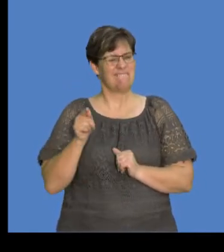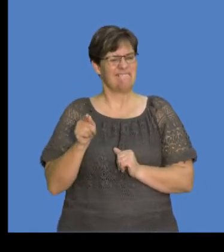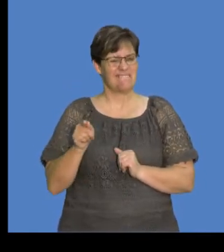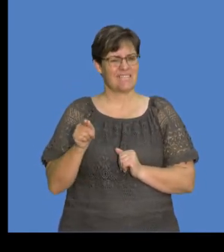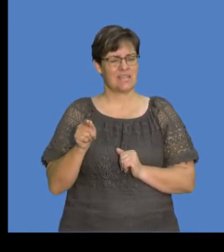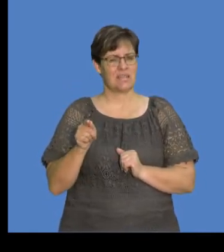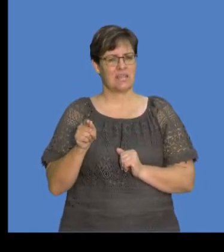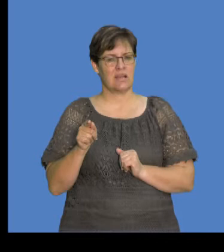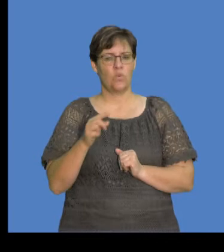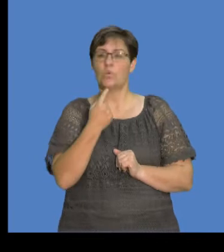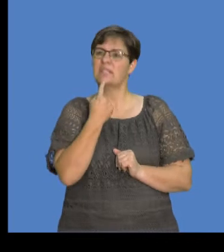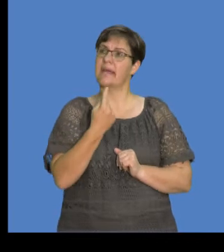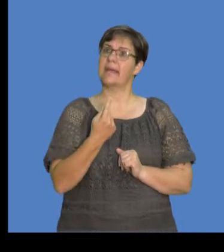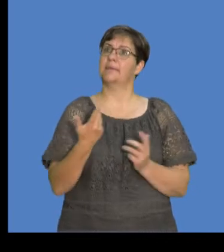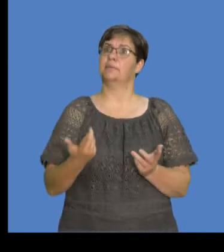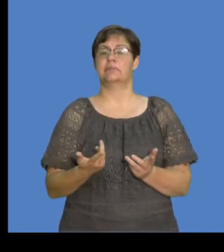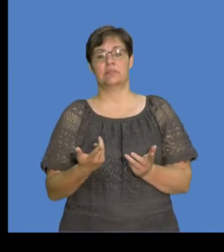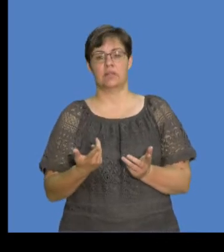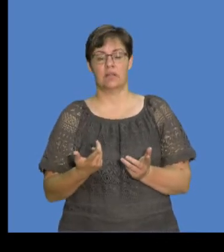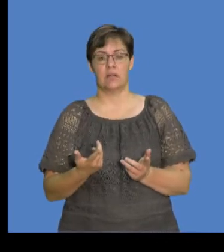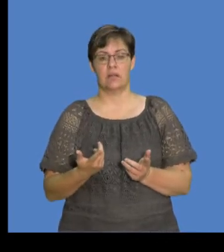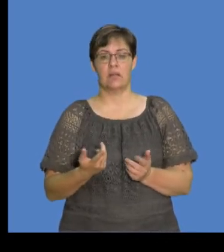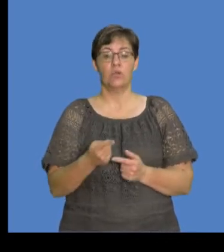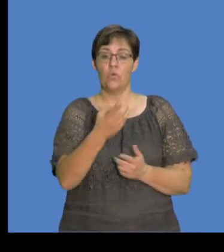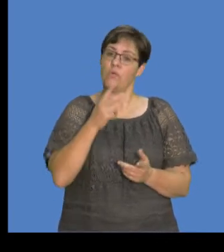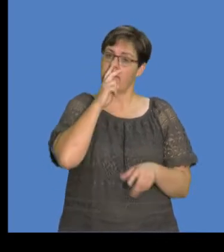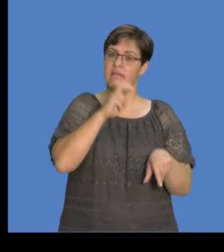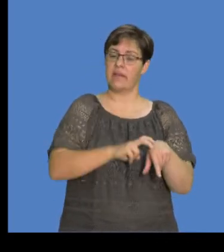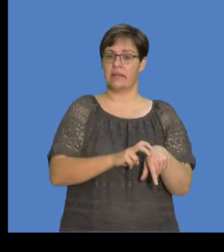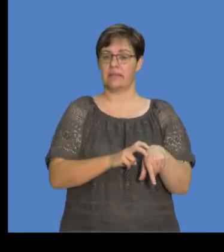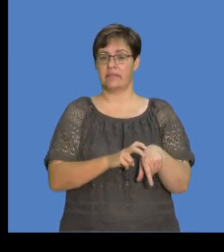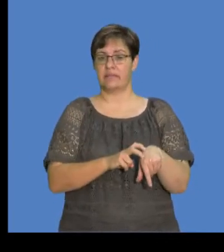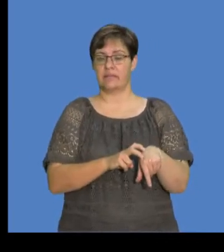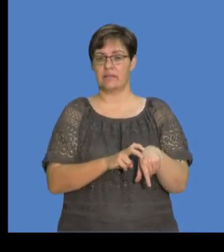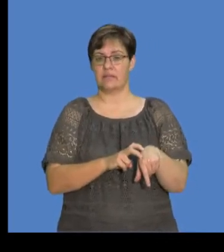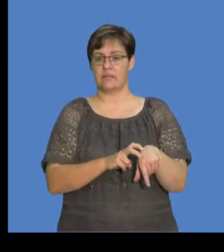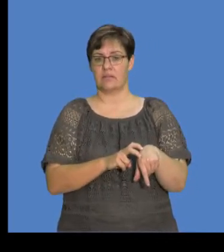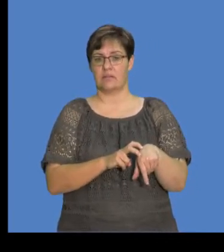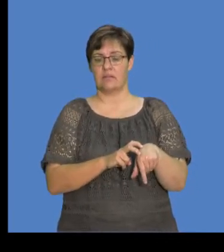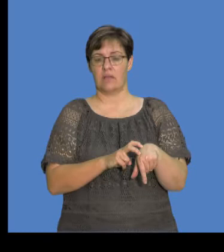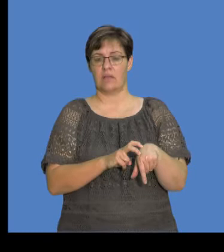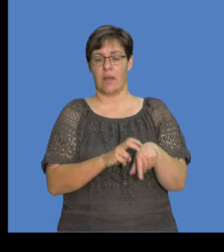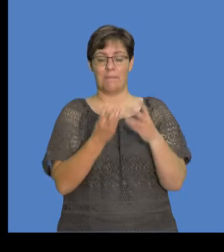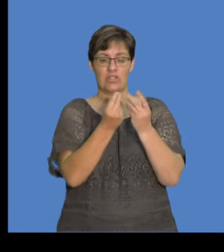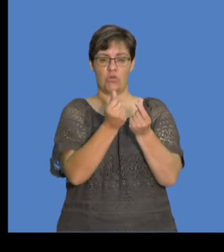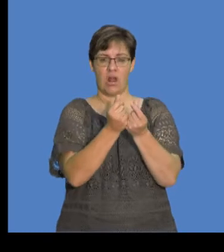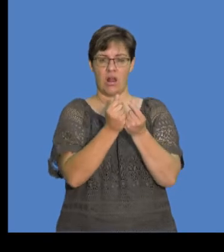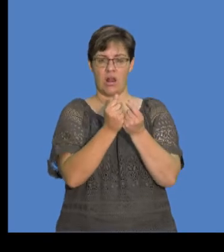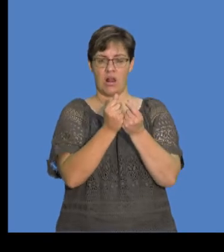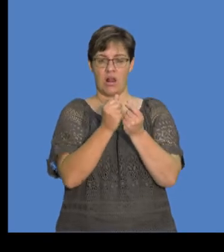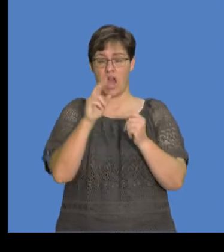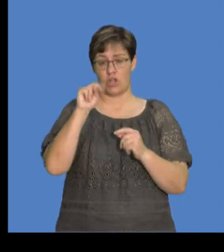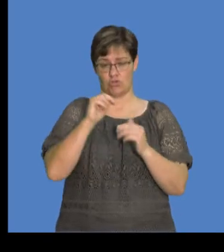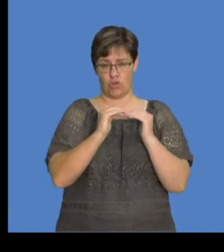This is what we mean when we say for us to change, you know, a neutral material